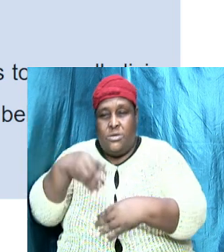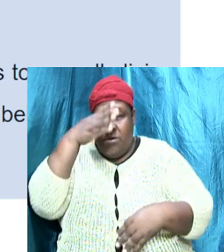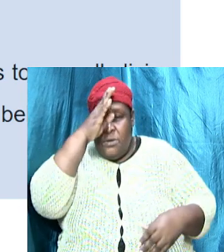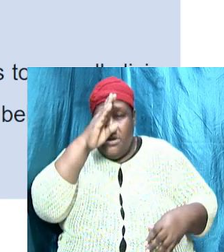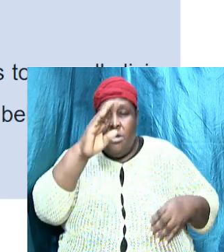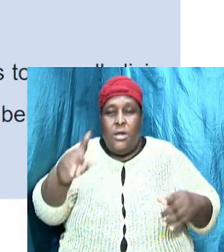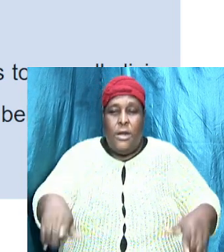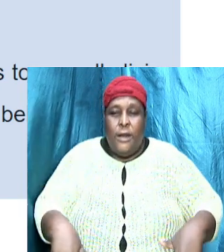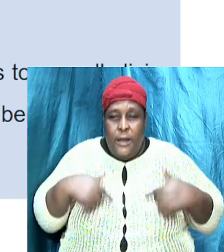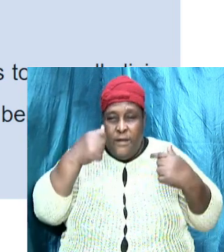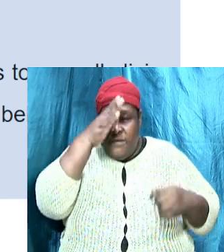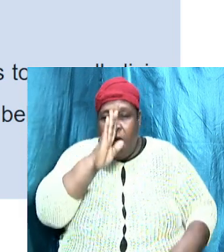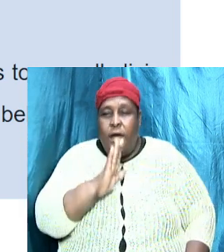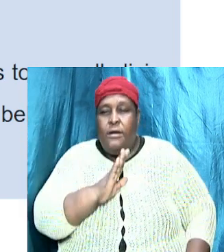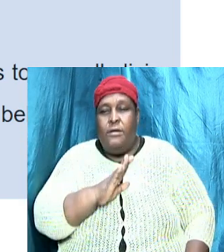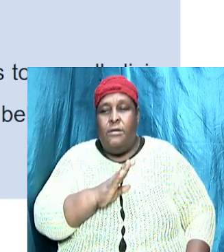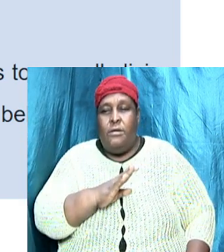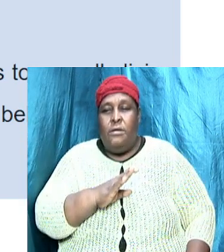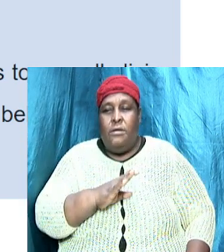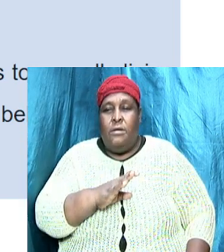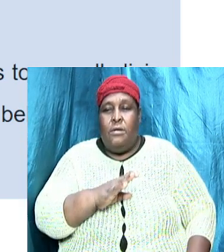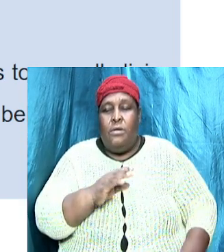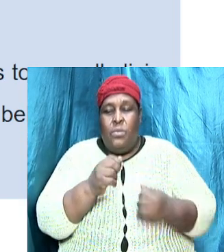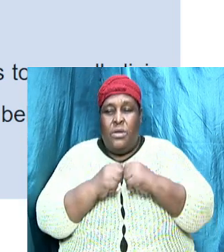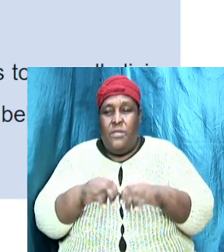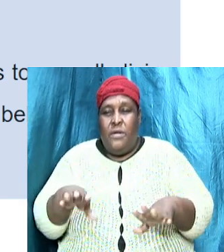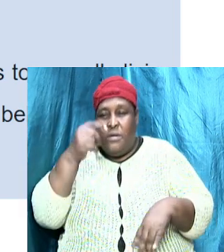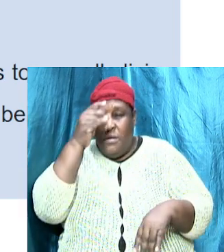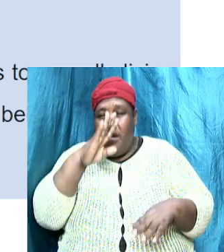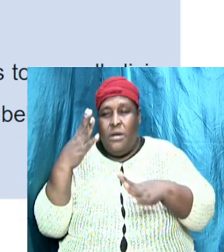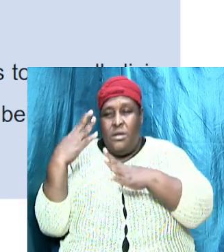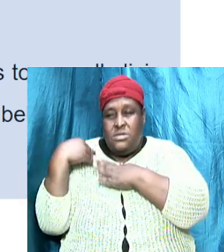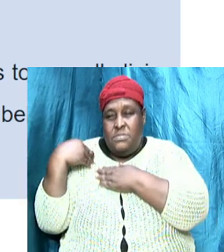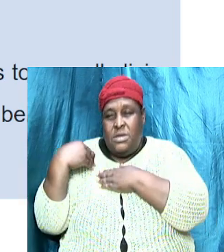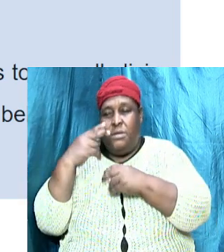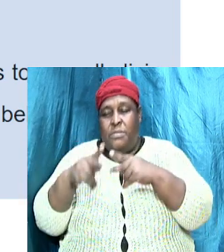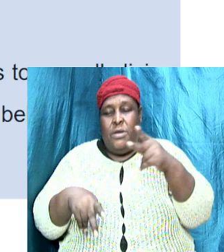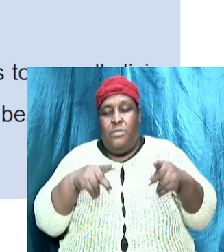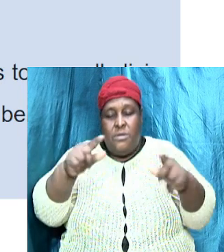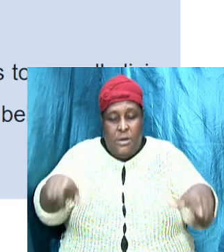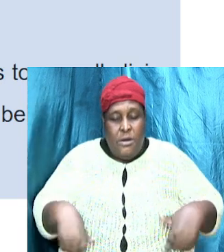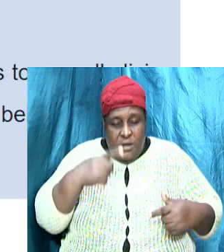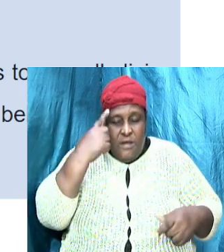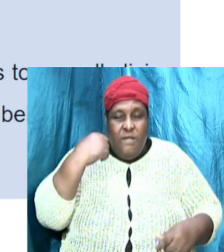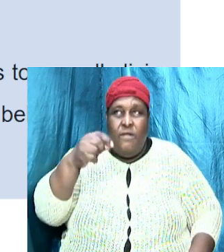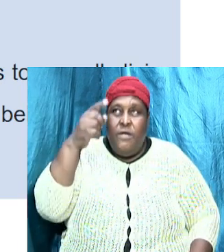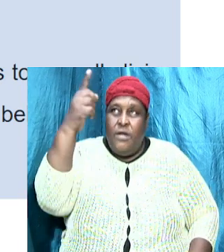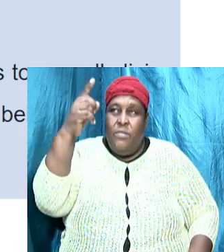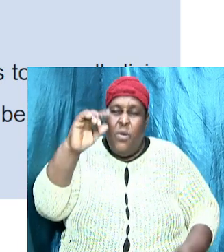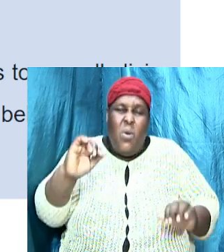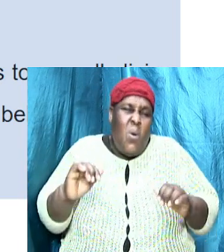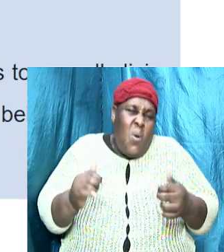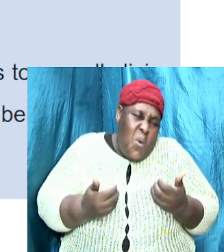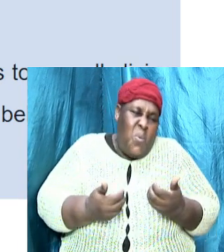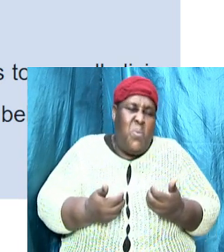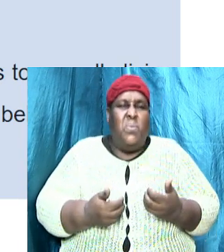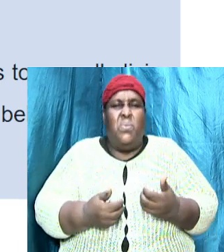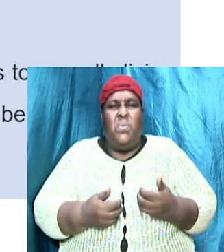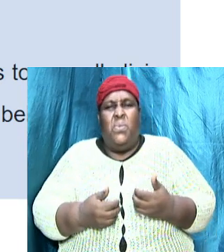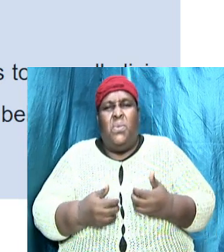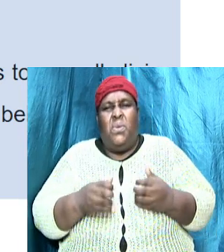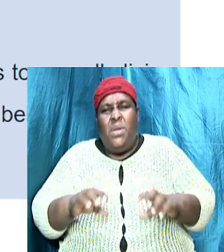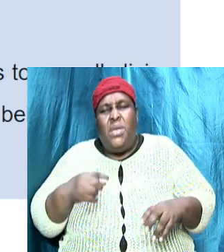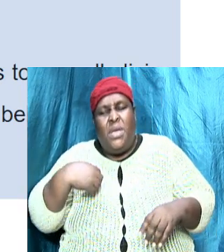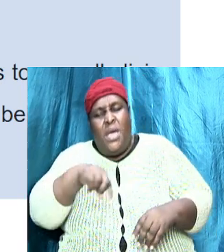God expects people to live for him. And how is it that we are going to live for him? The doctrine